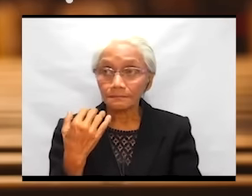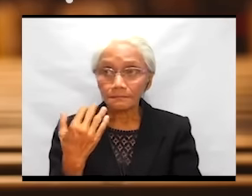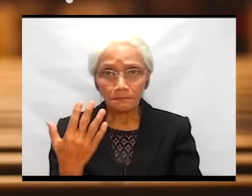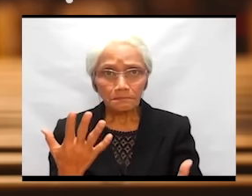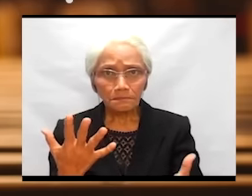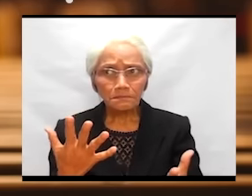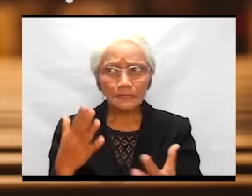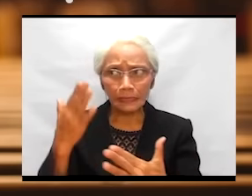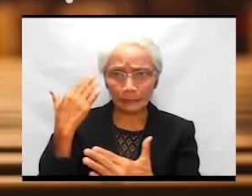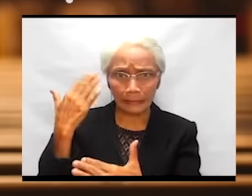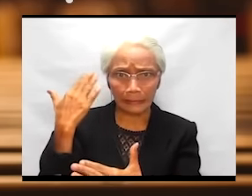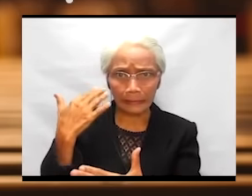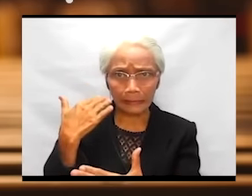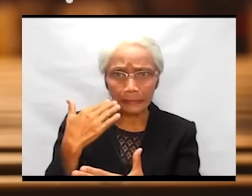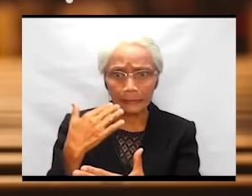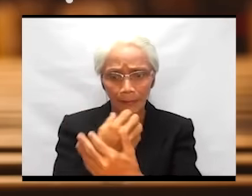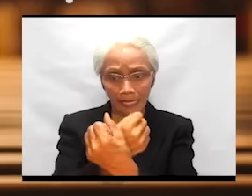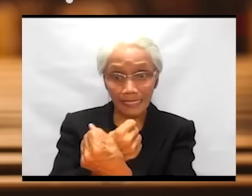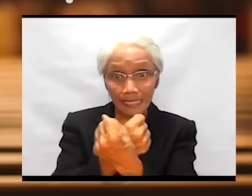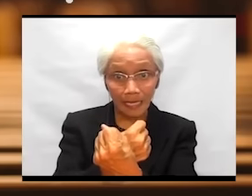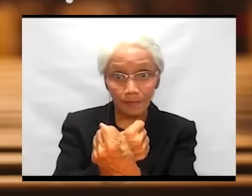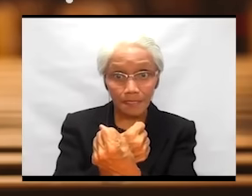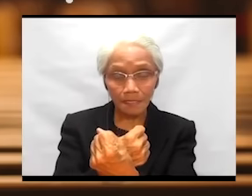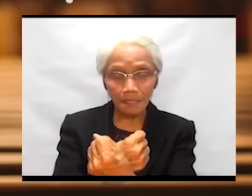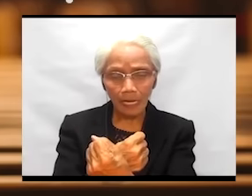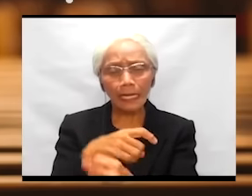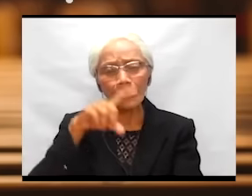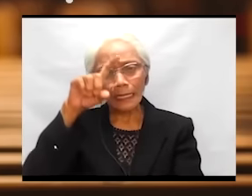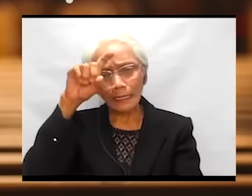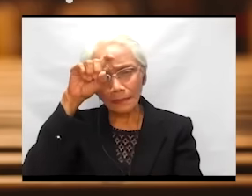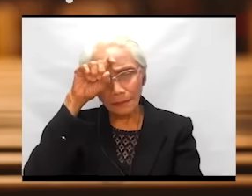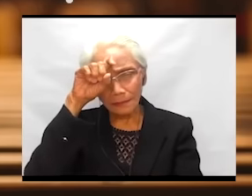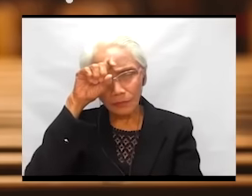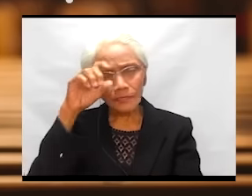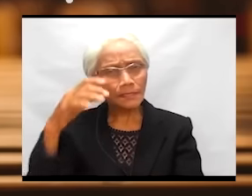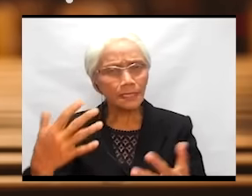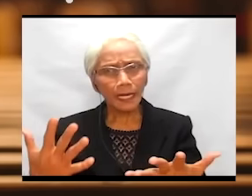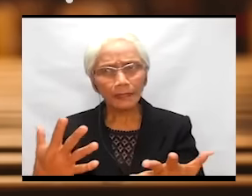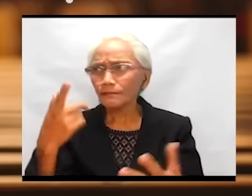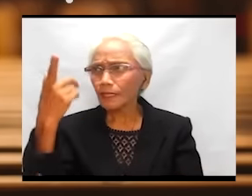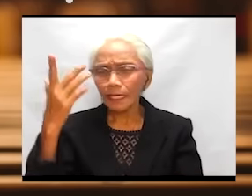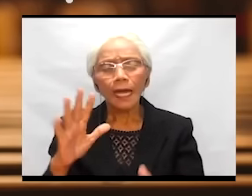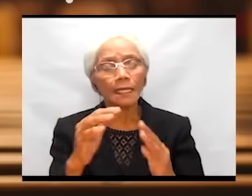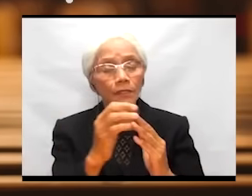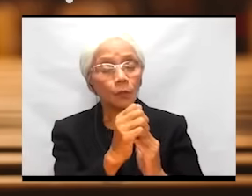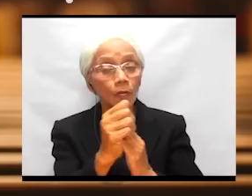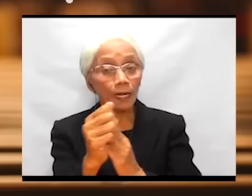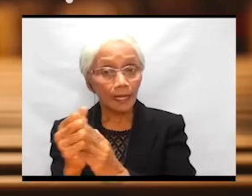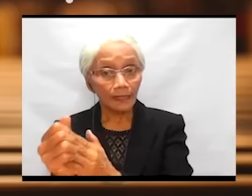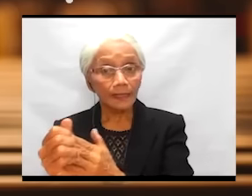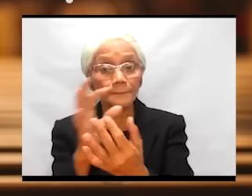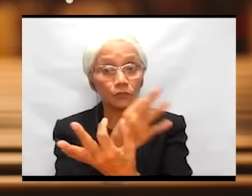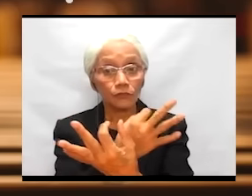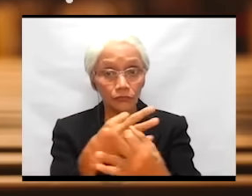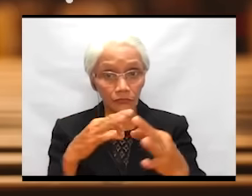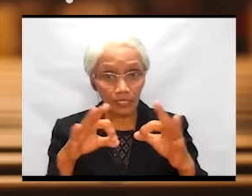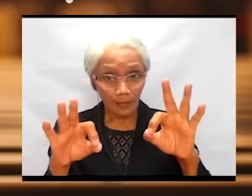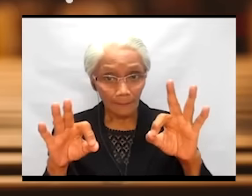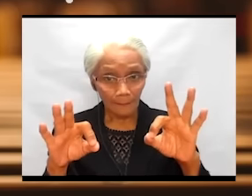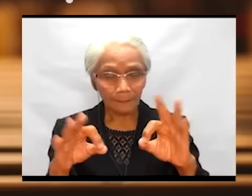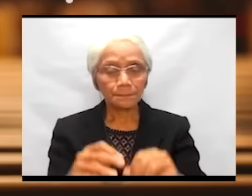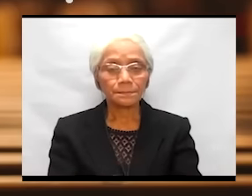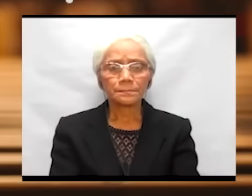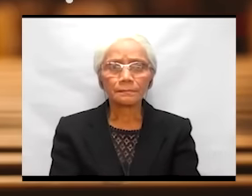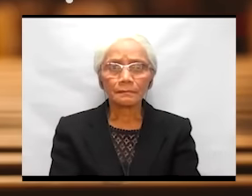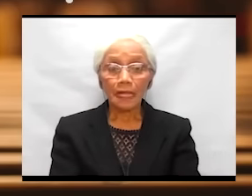former slaves in Egypt, was that of a God who led them to freedom.